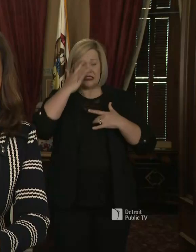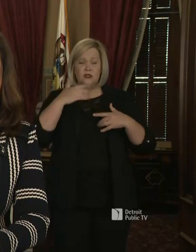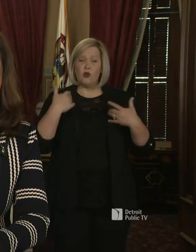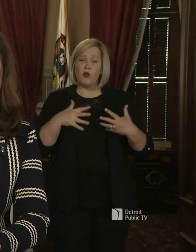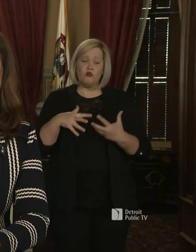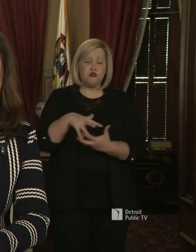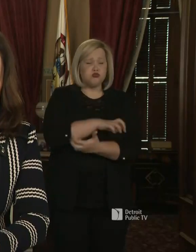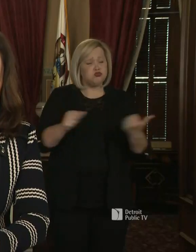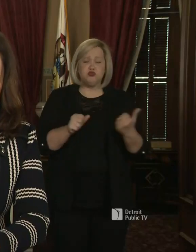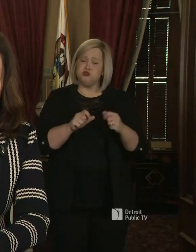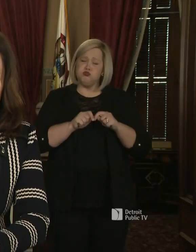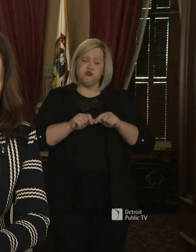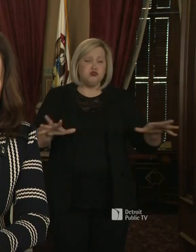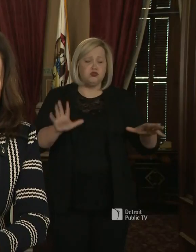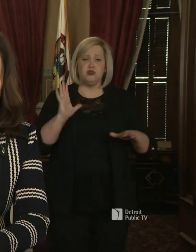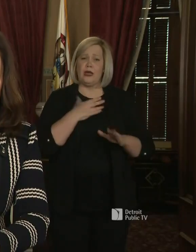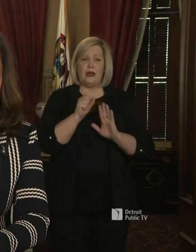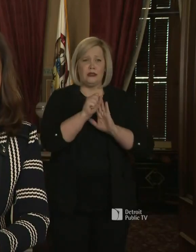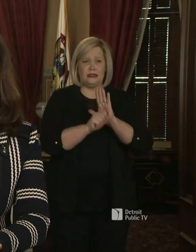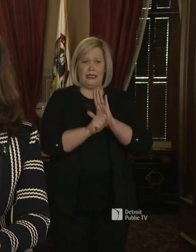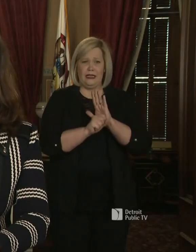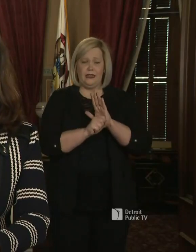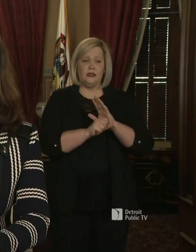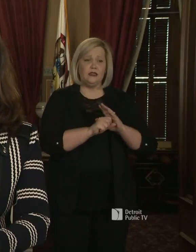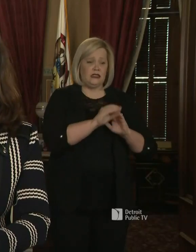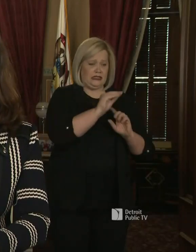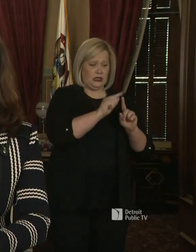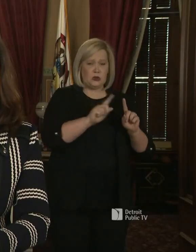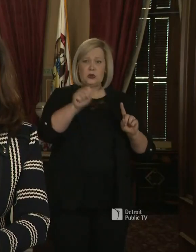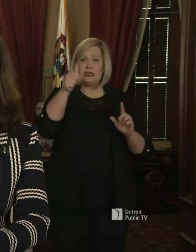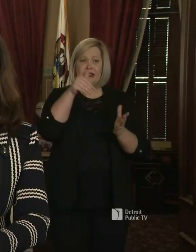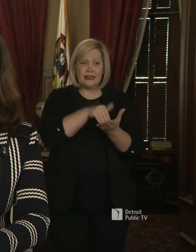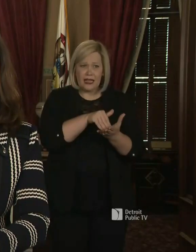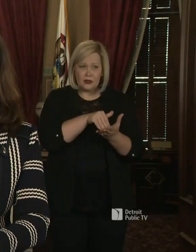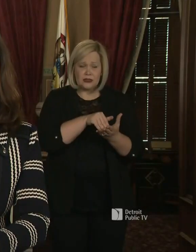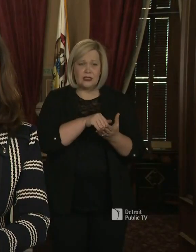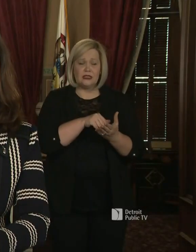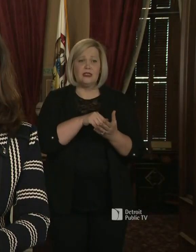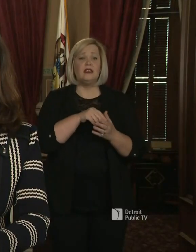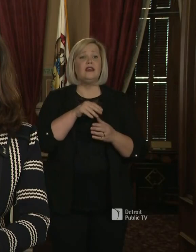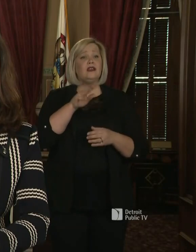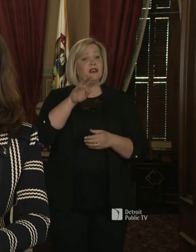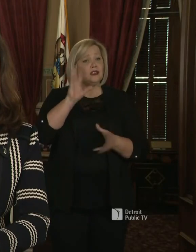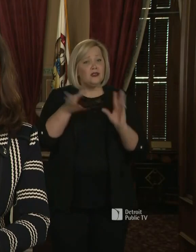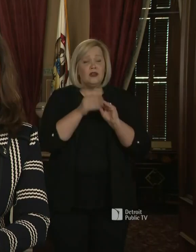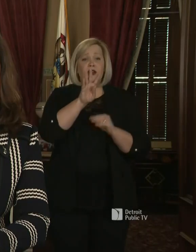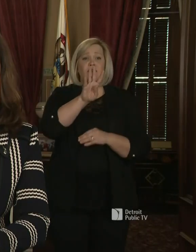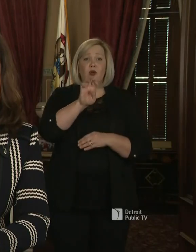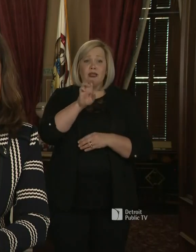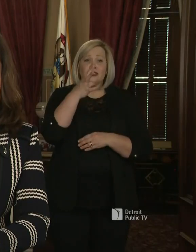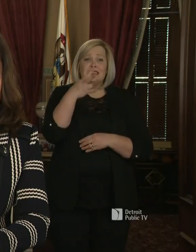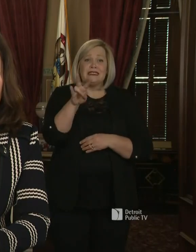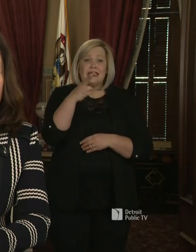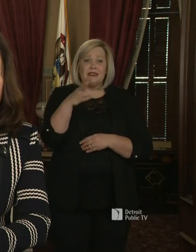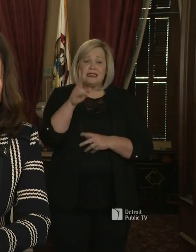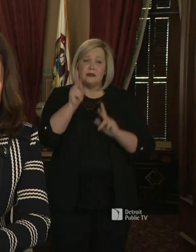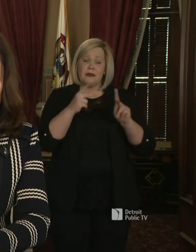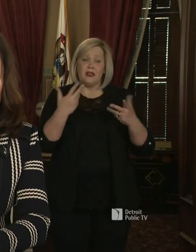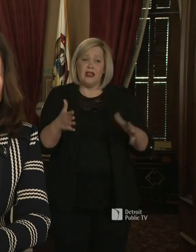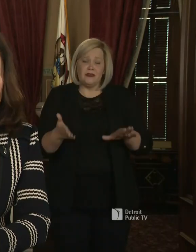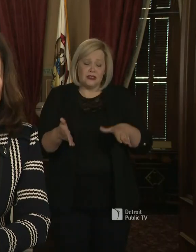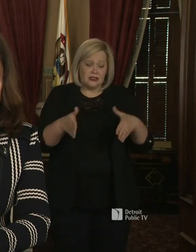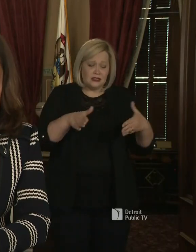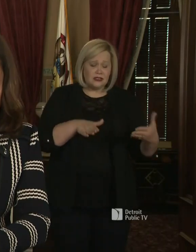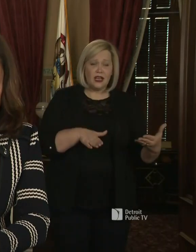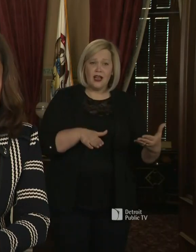We've gone from zero to over 10,000. 417 Michiganders have lost their lives to this. That